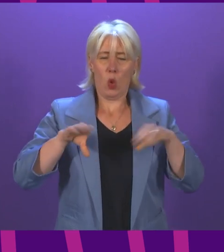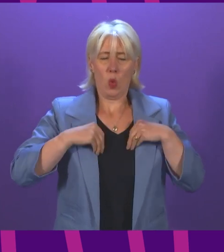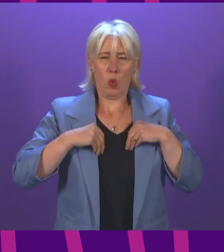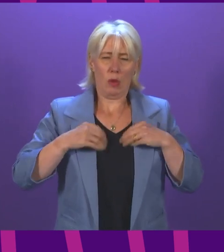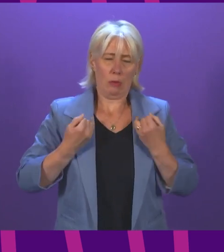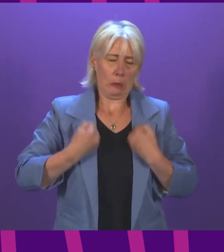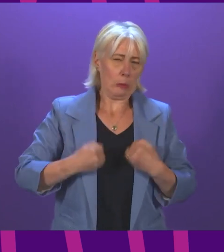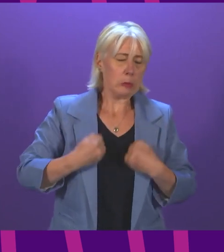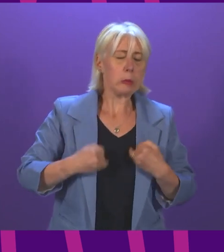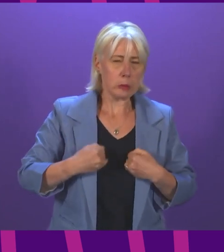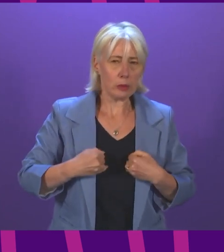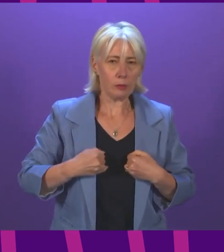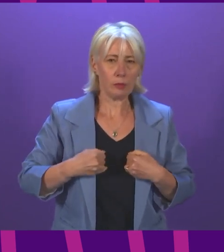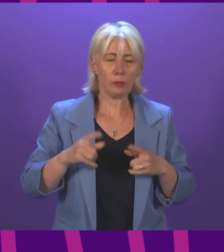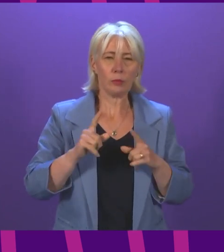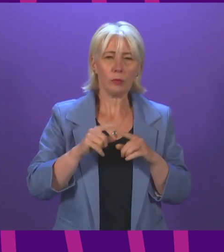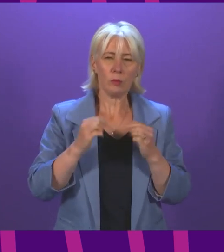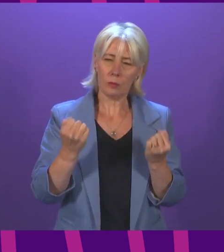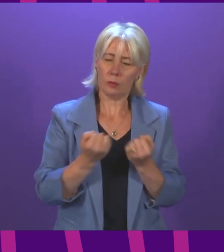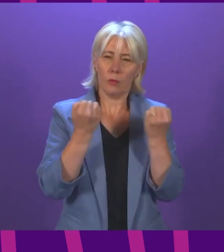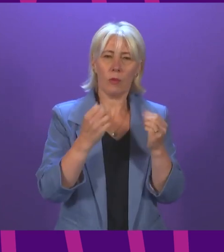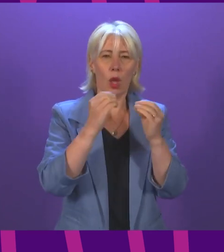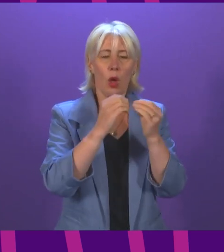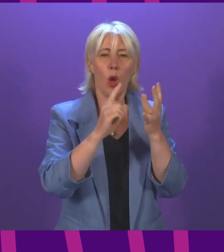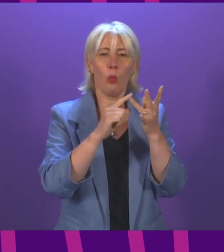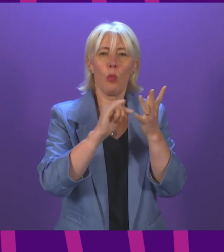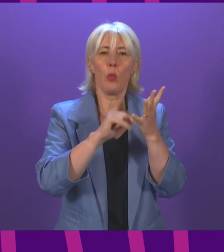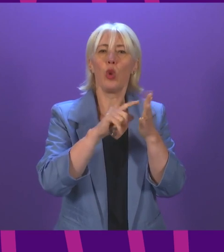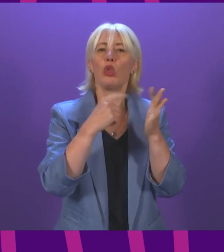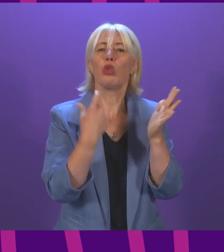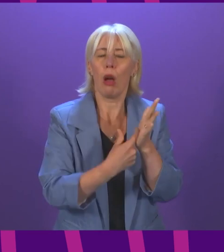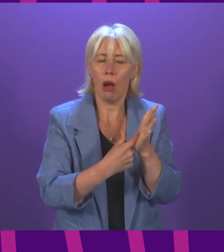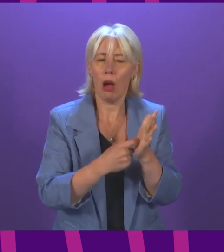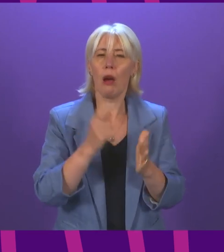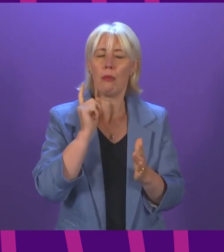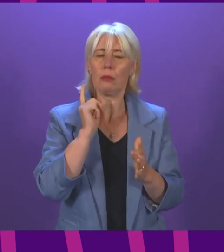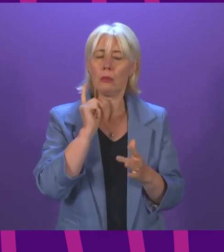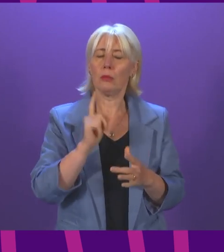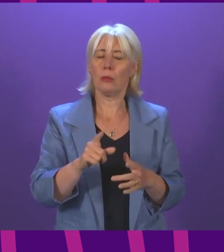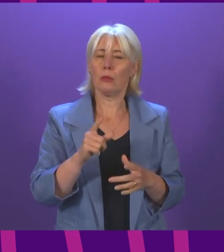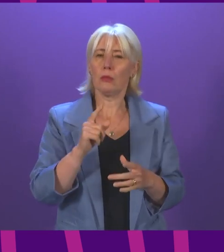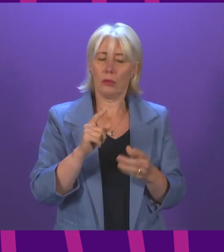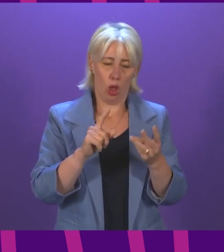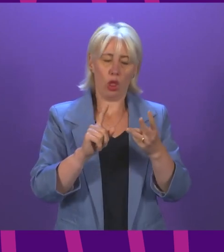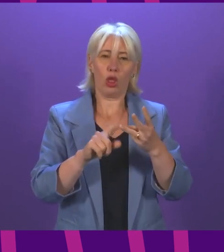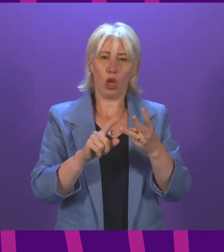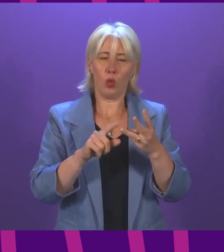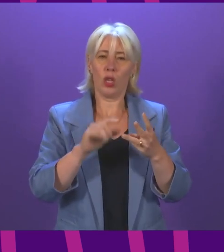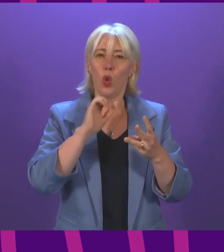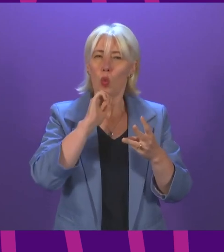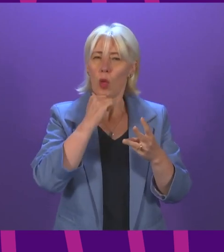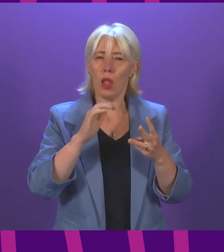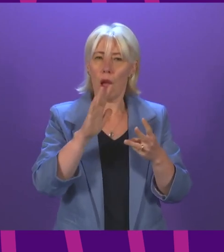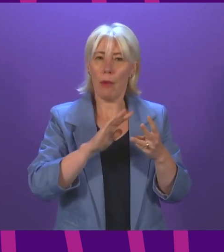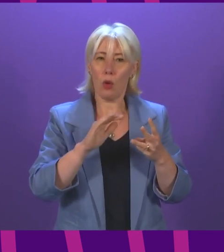and we have begun a programme of booster doses for those most at risk from severe disease. Booster doses are given at least six